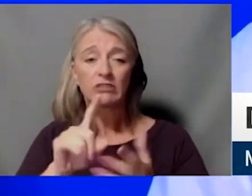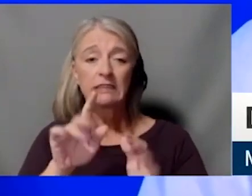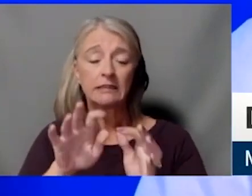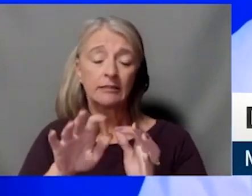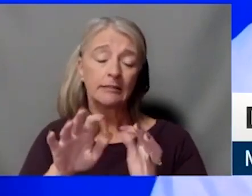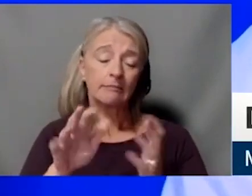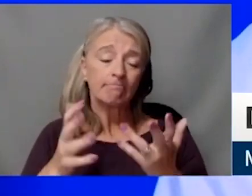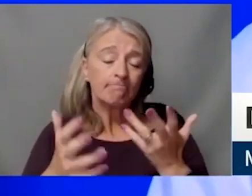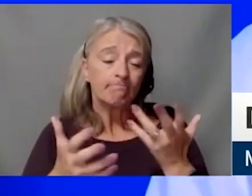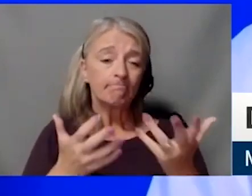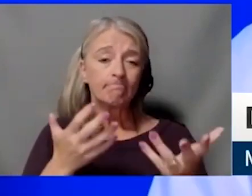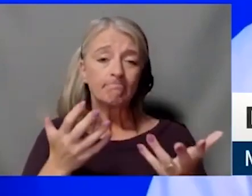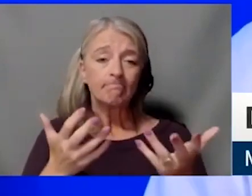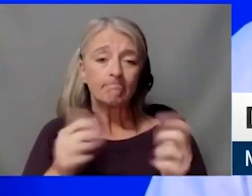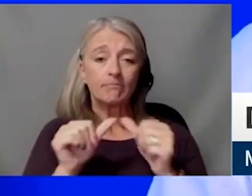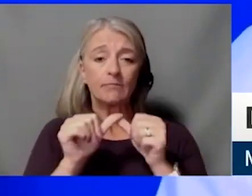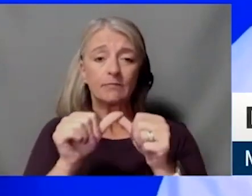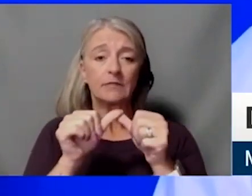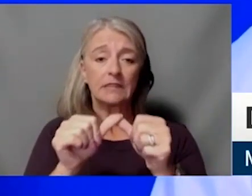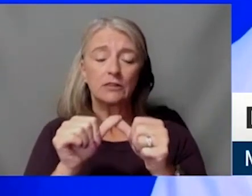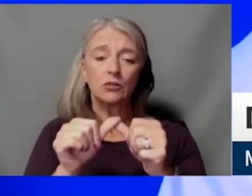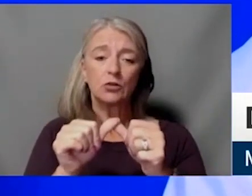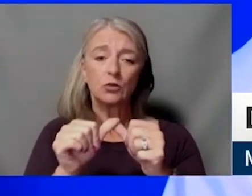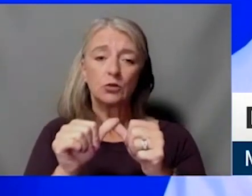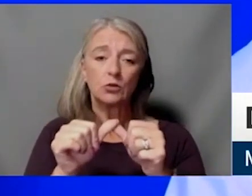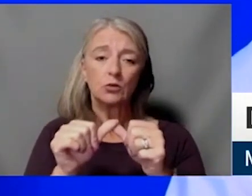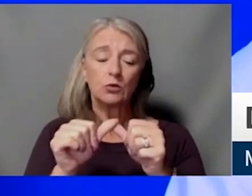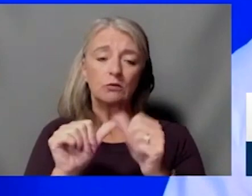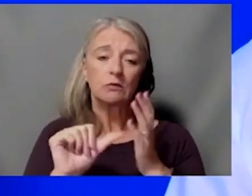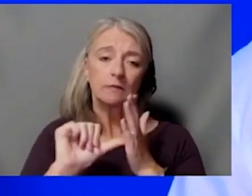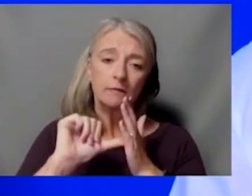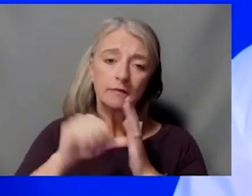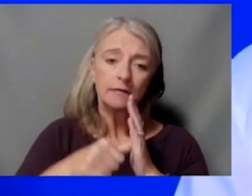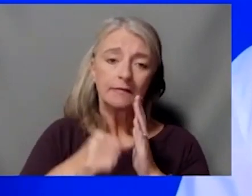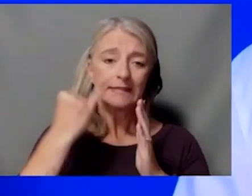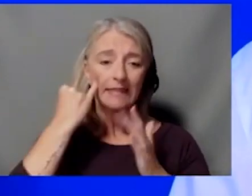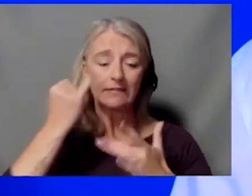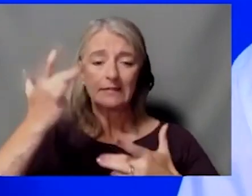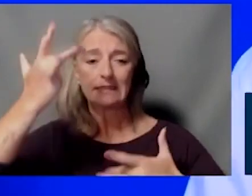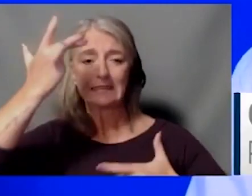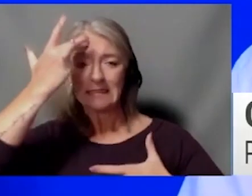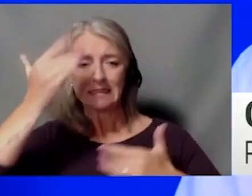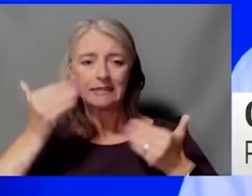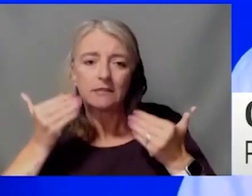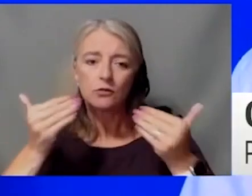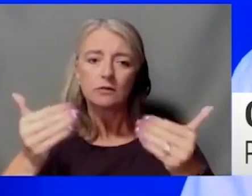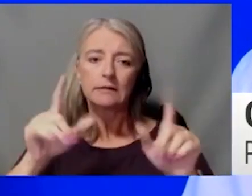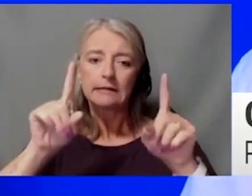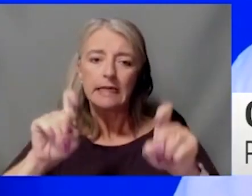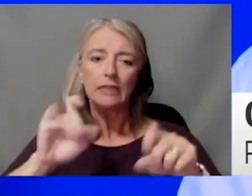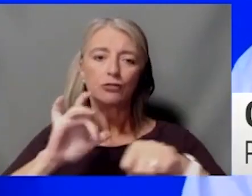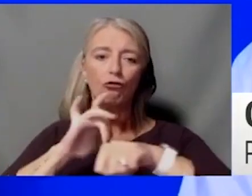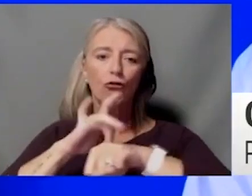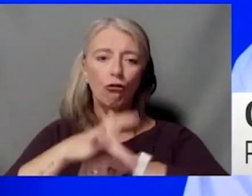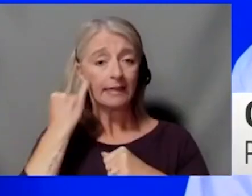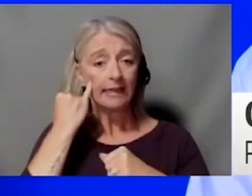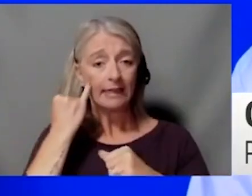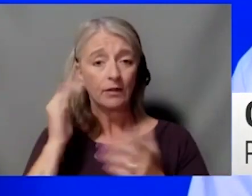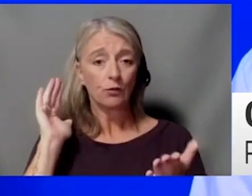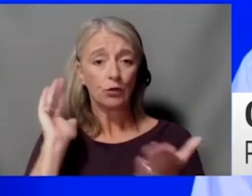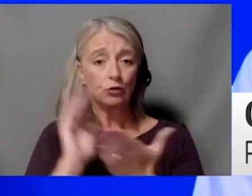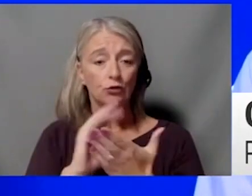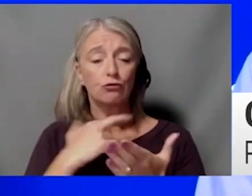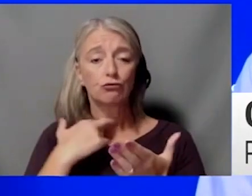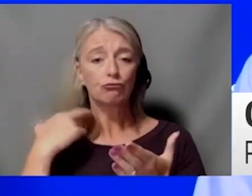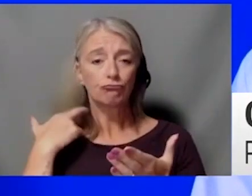emphasize the fact that if you have symptoms, get tested early and get treatment early. And at that point in time, you're reducing your risk of all those